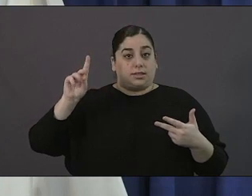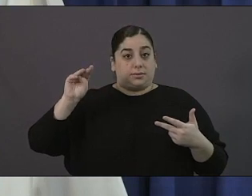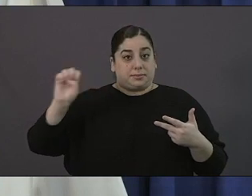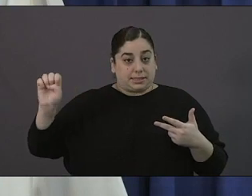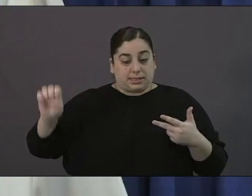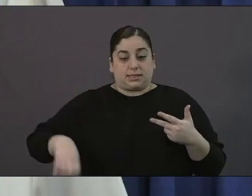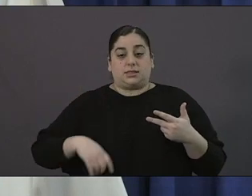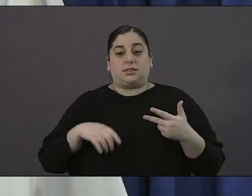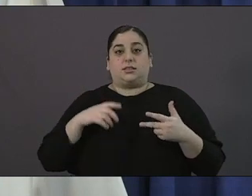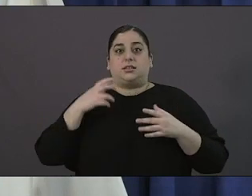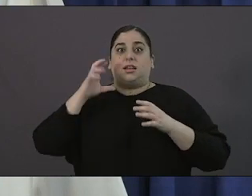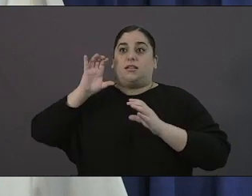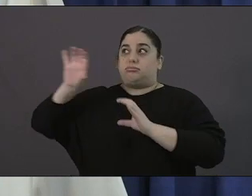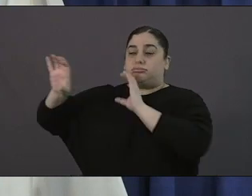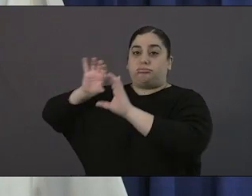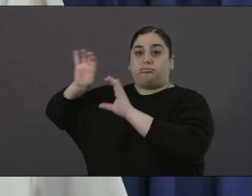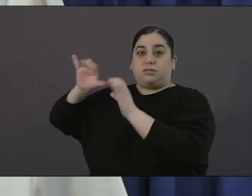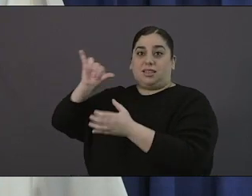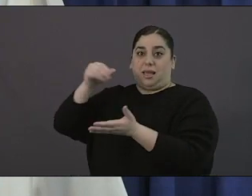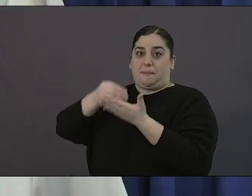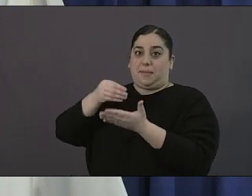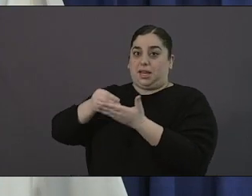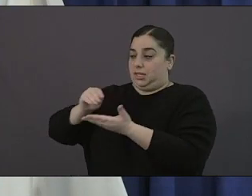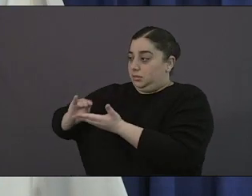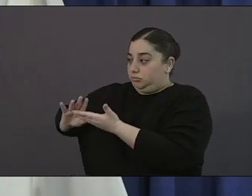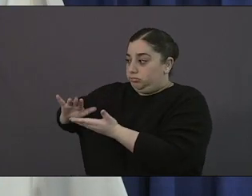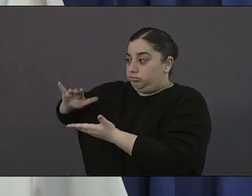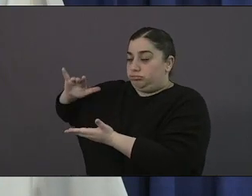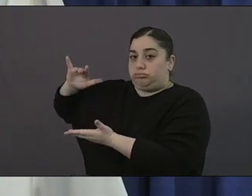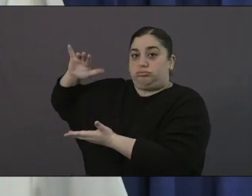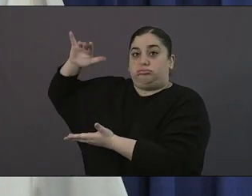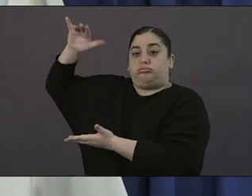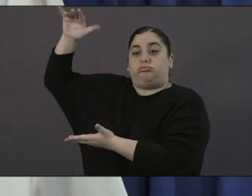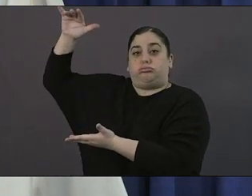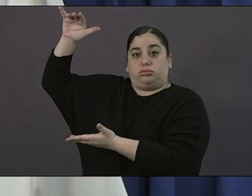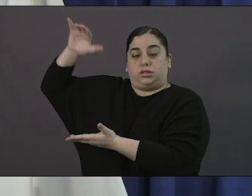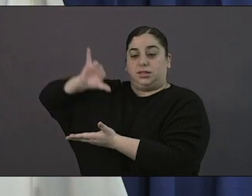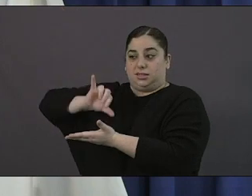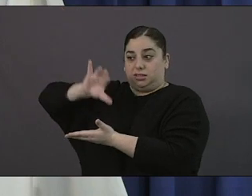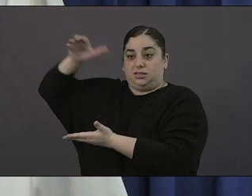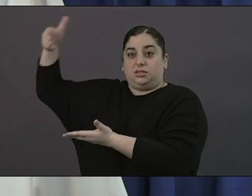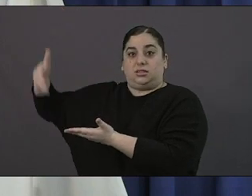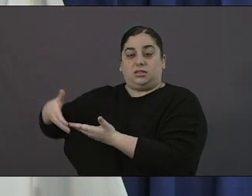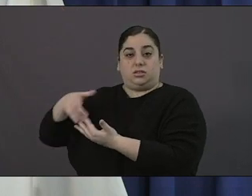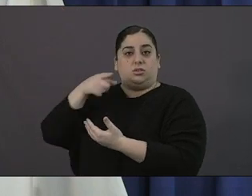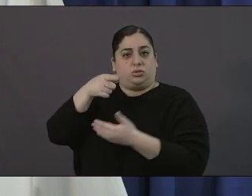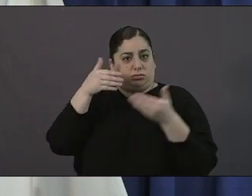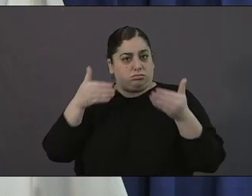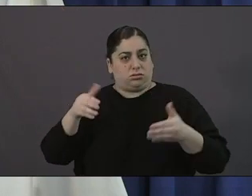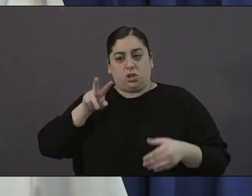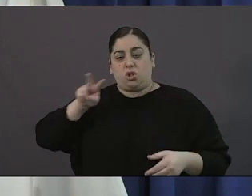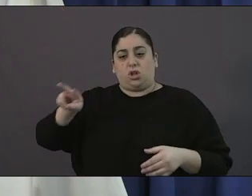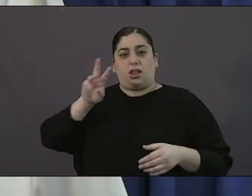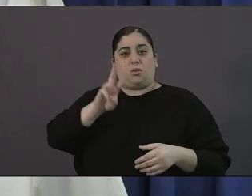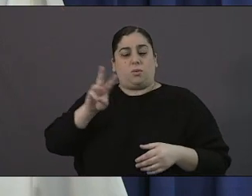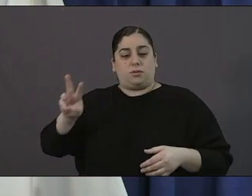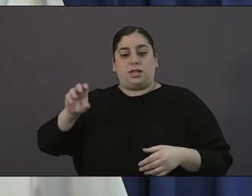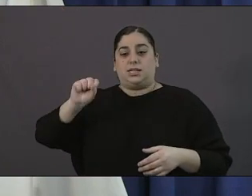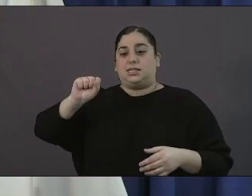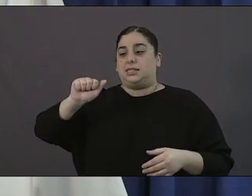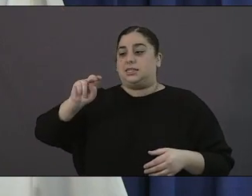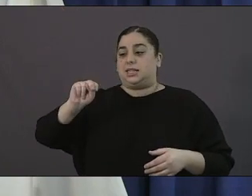to those dollars and so we're really encouraging everybody for more information go to the city of san diego's website sandiego.gov